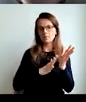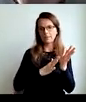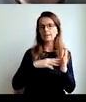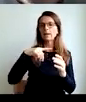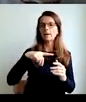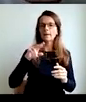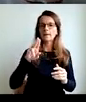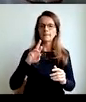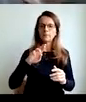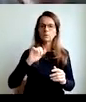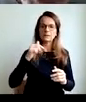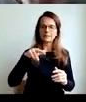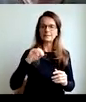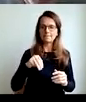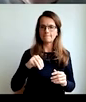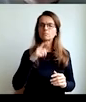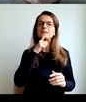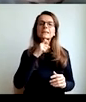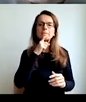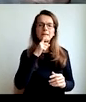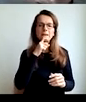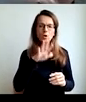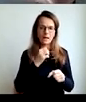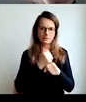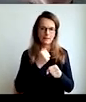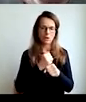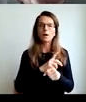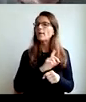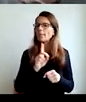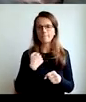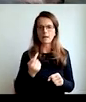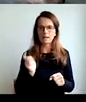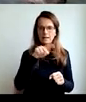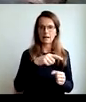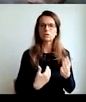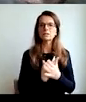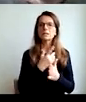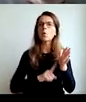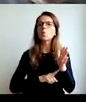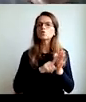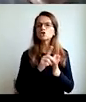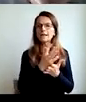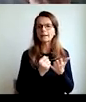The effect is below lower than our hard work.